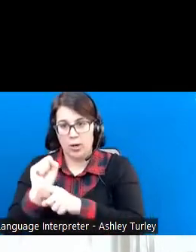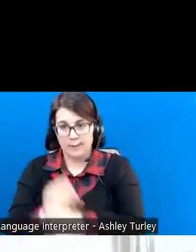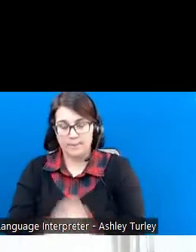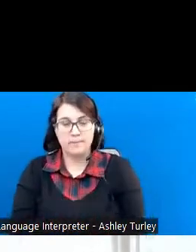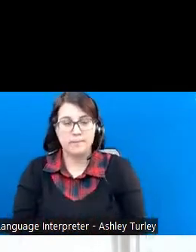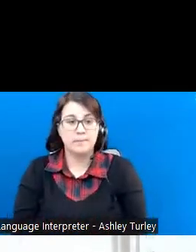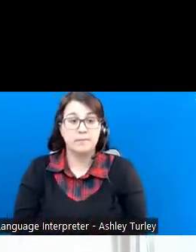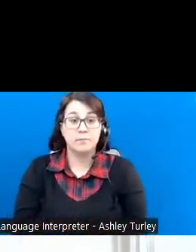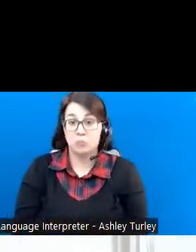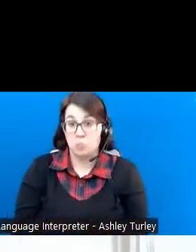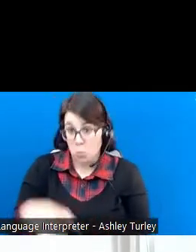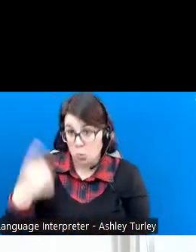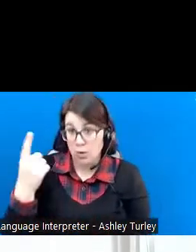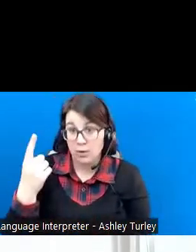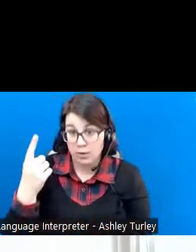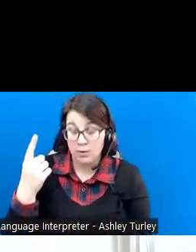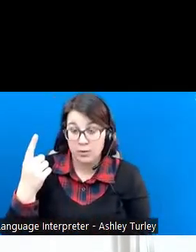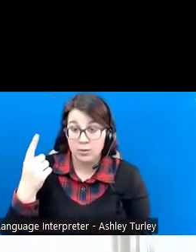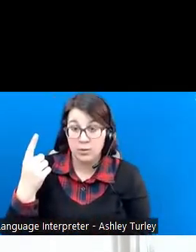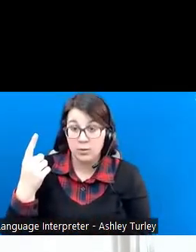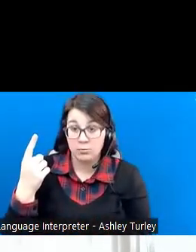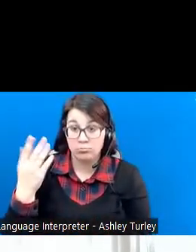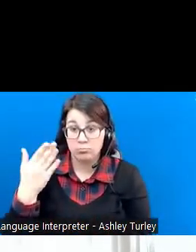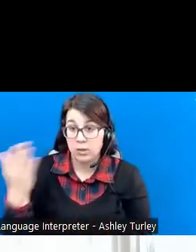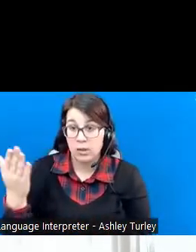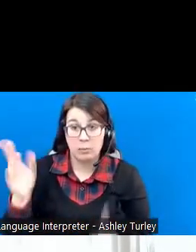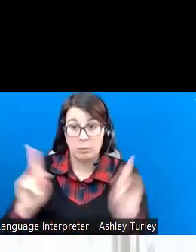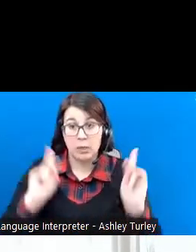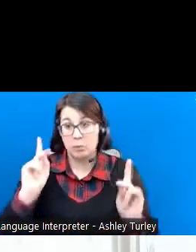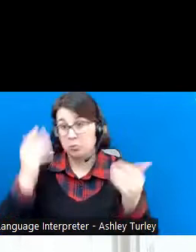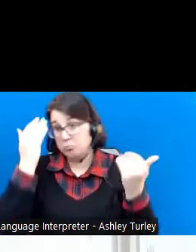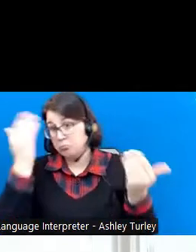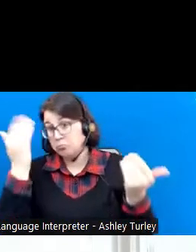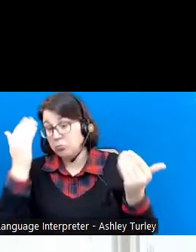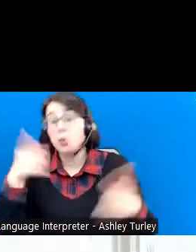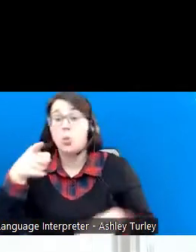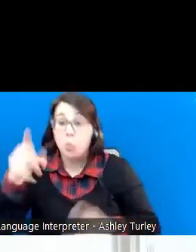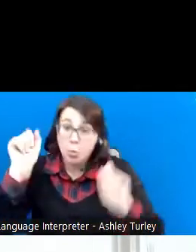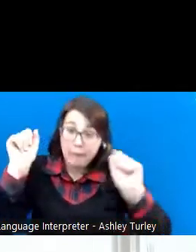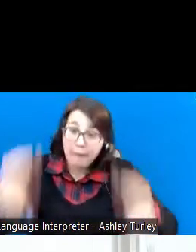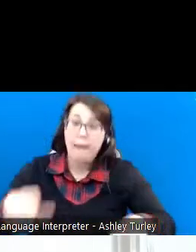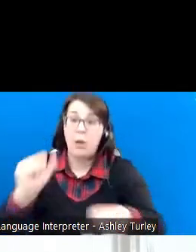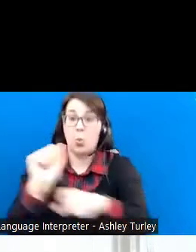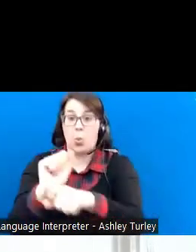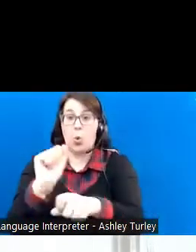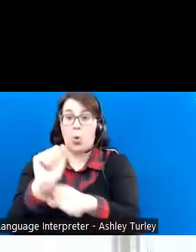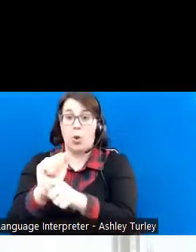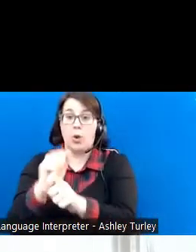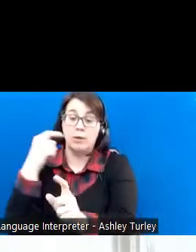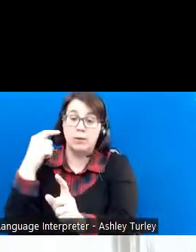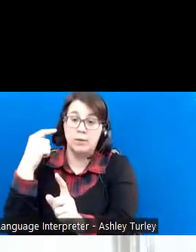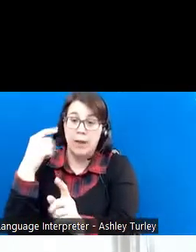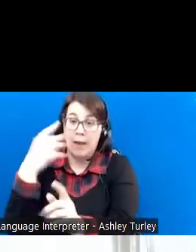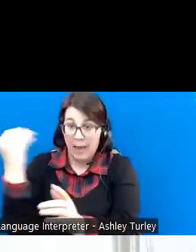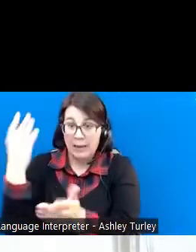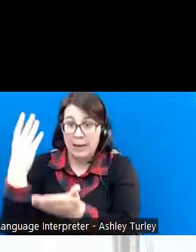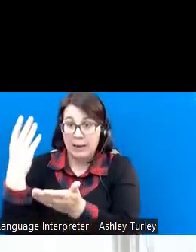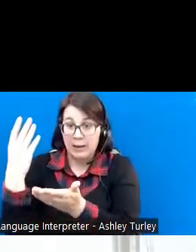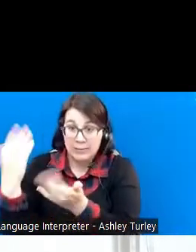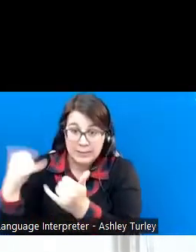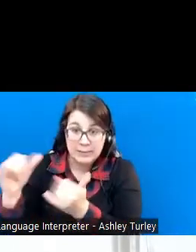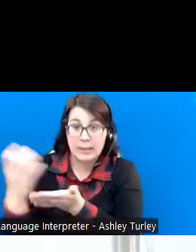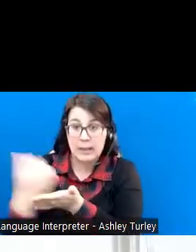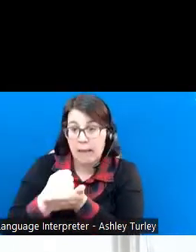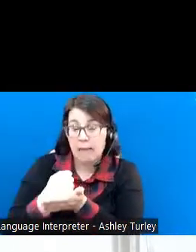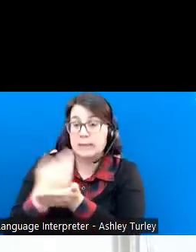One of the things that a lot of people don't know is that you can work and receive some or all of your disability